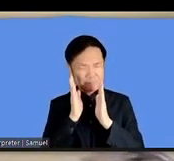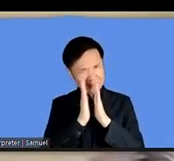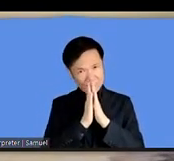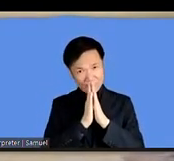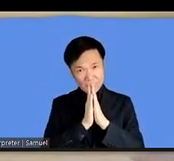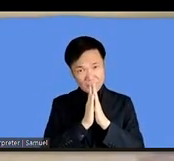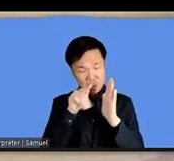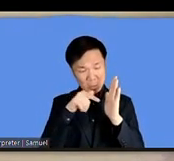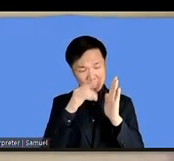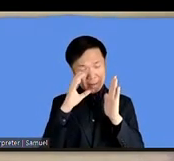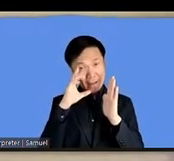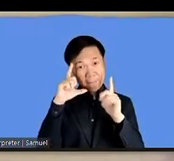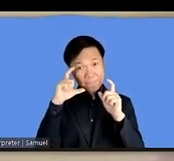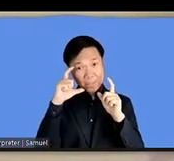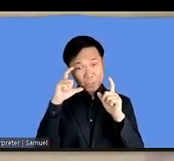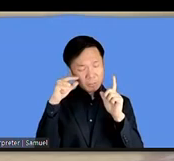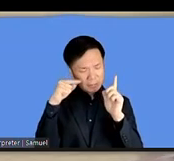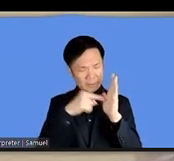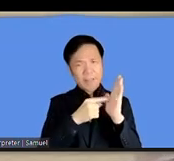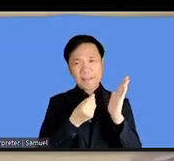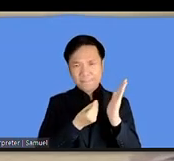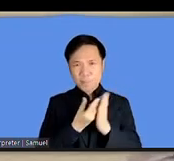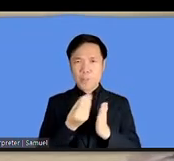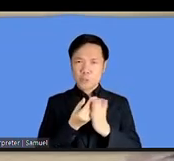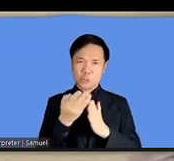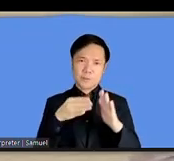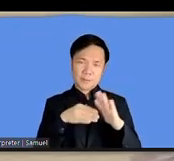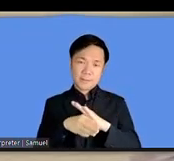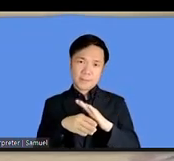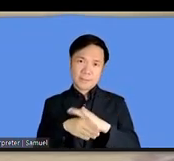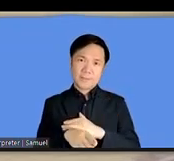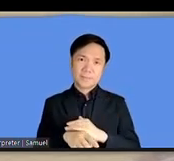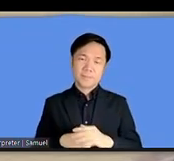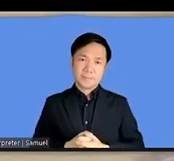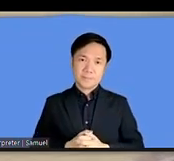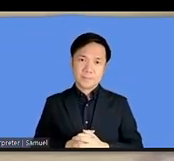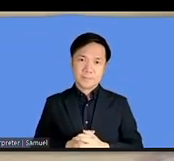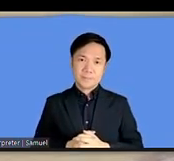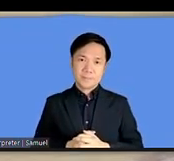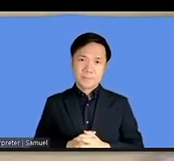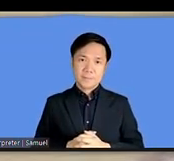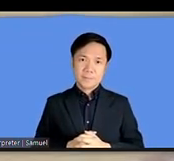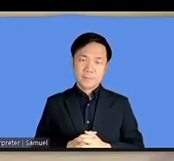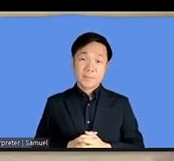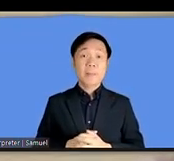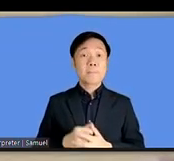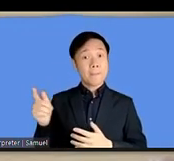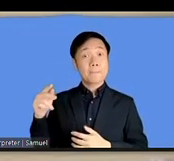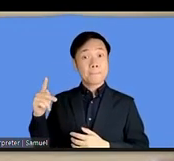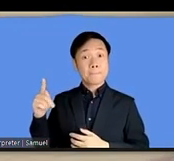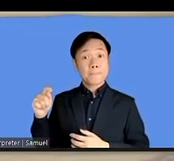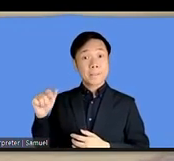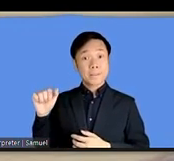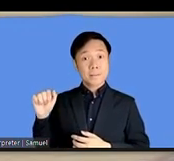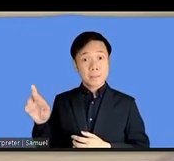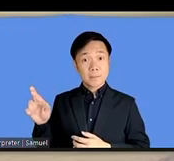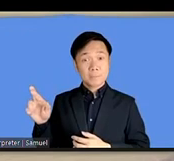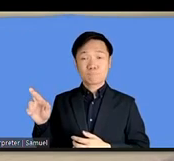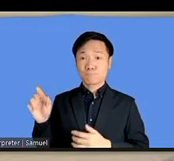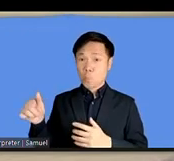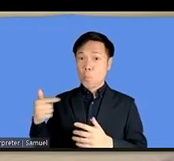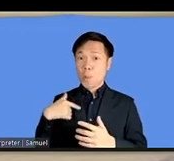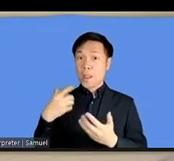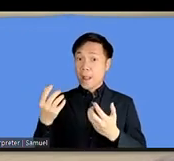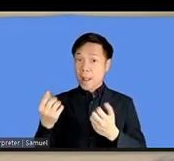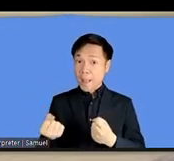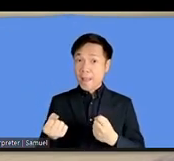format and that brings us to the point which was highlighted by peter that you need to follow the web content